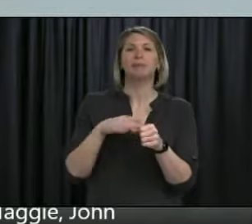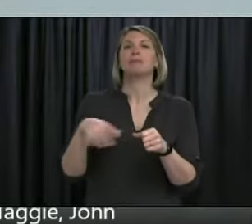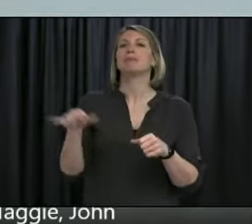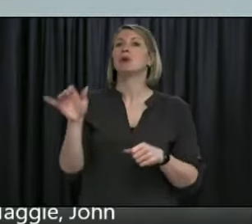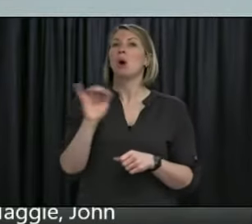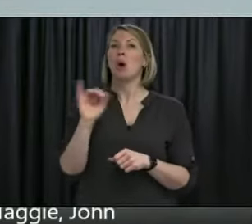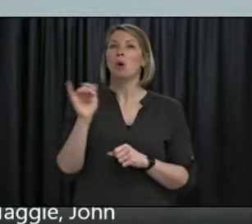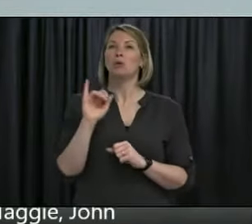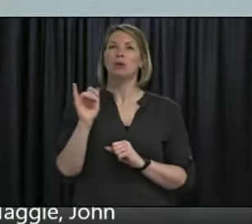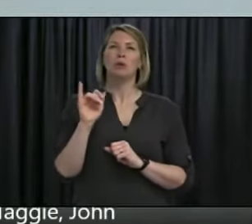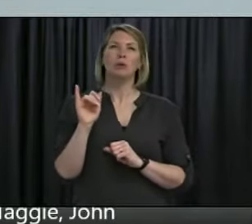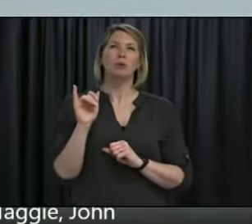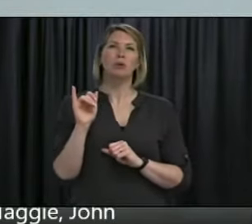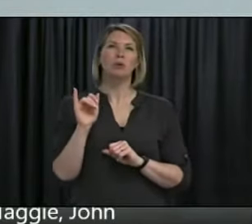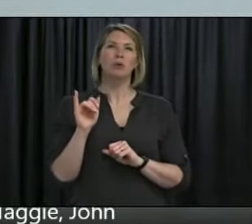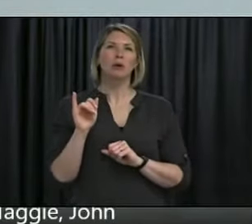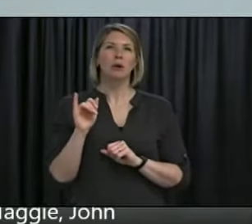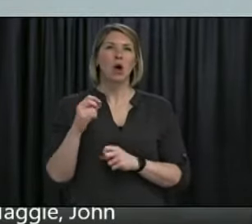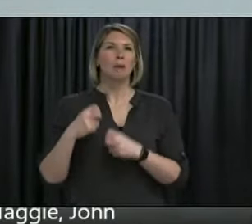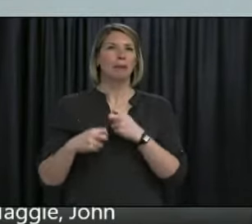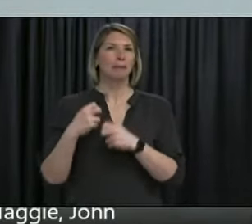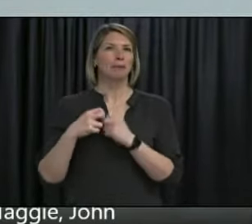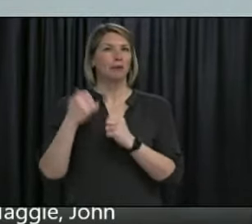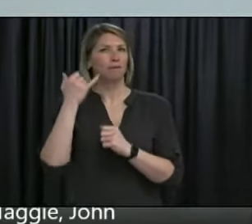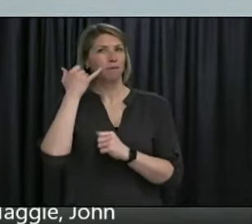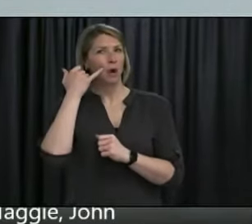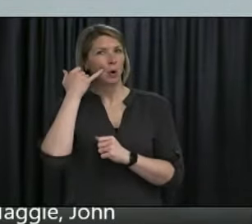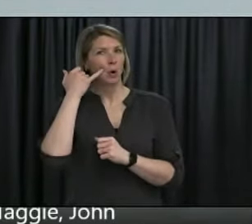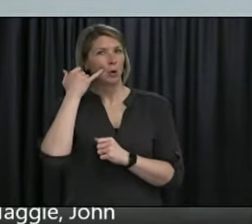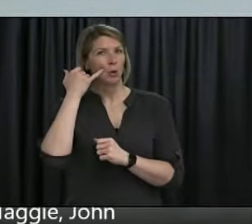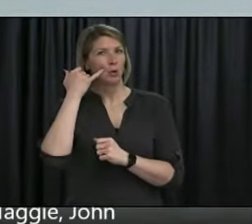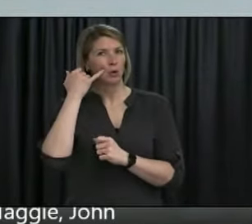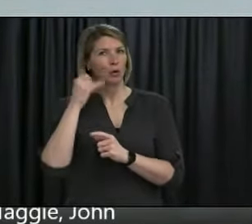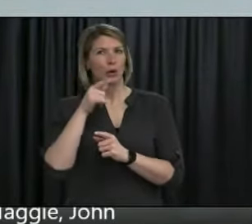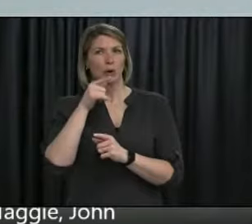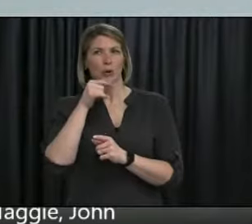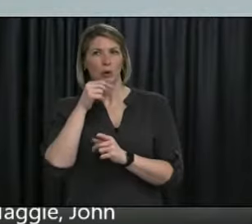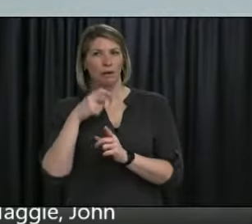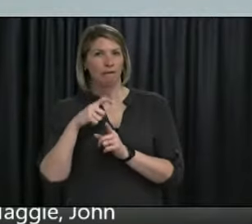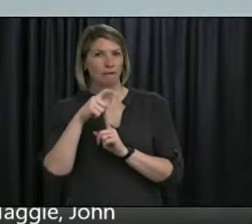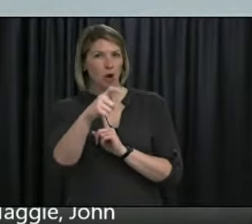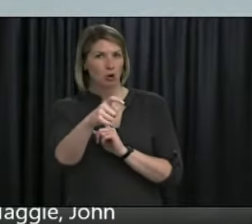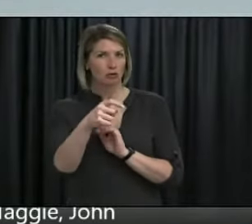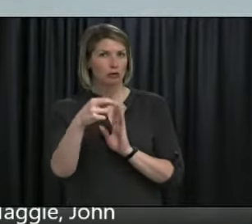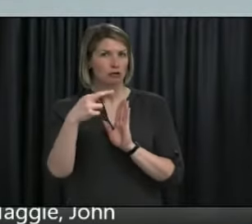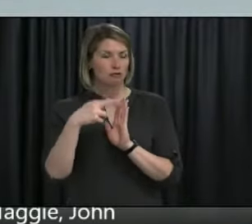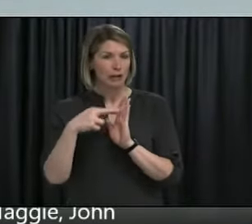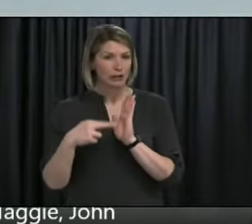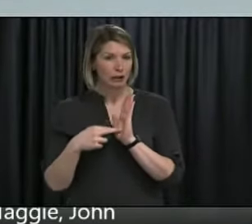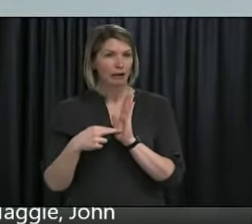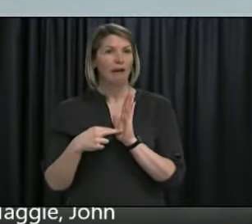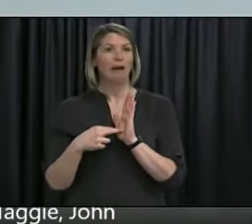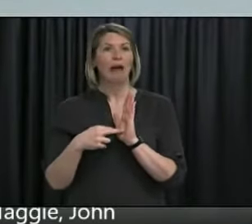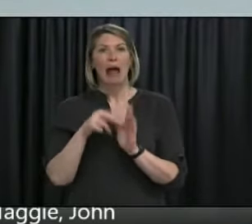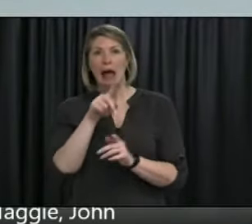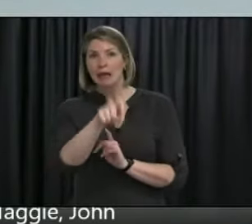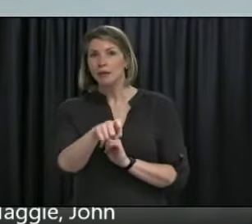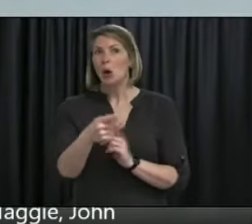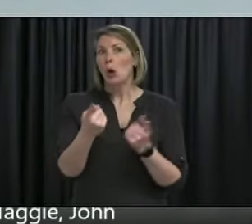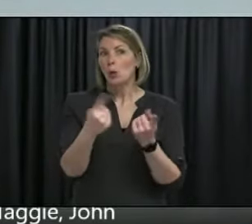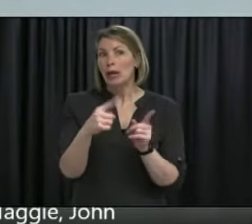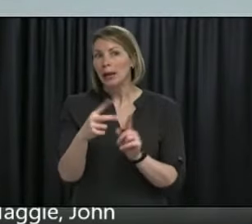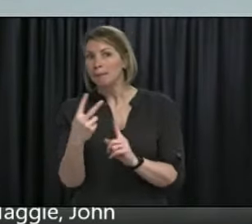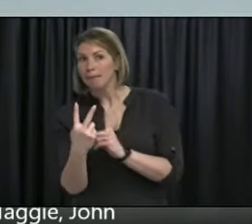people, uh, who are asking if they've successfully registered, uh, and it's proving to be, uh,